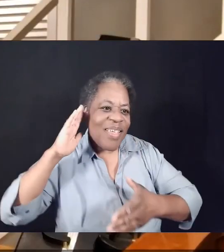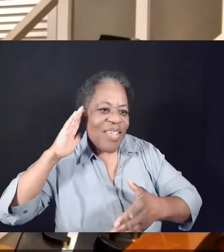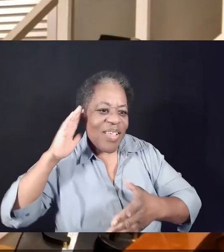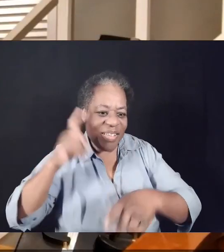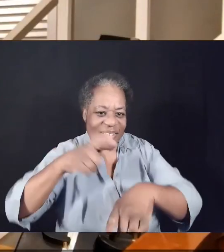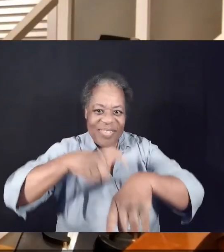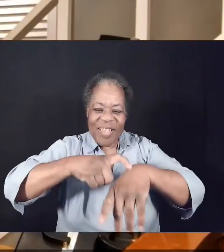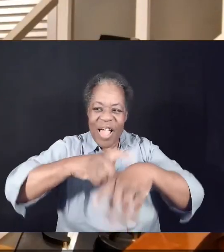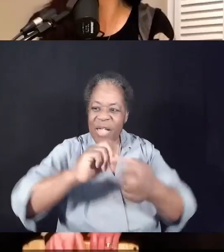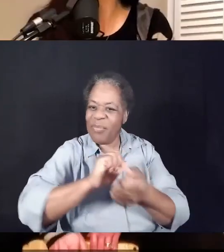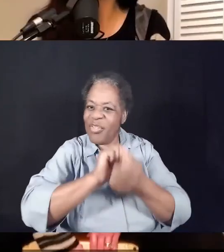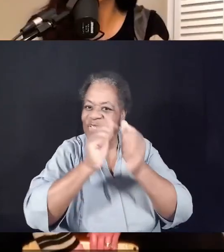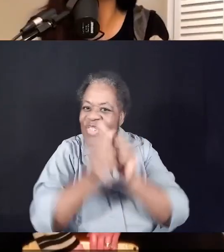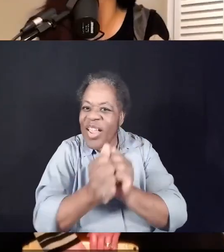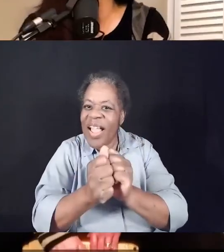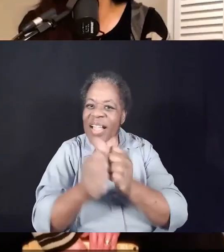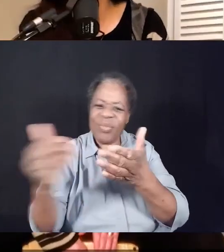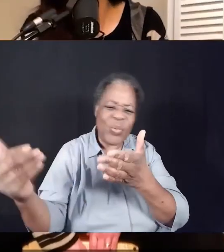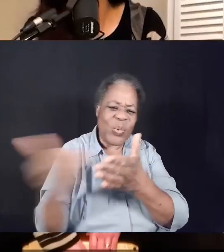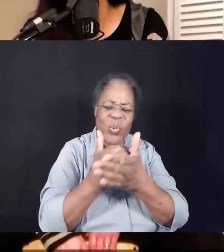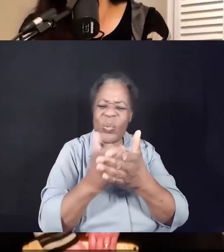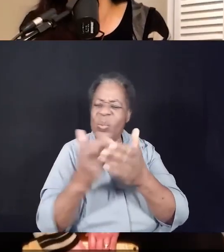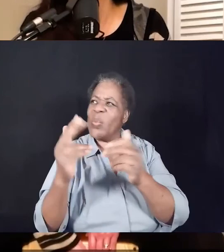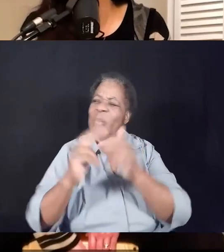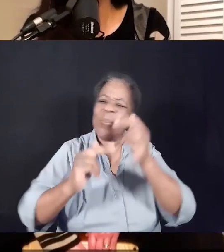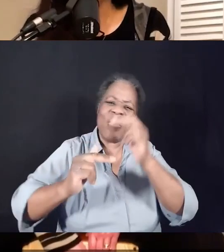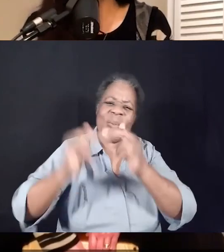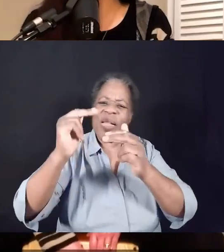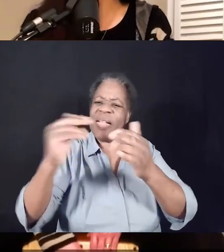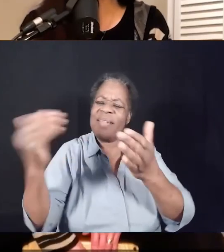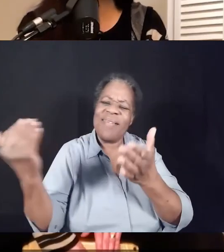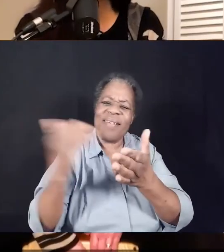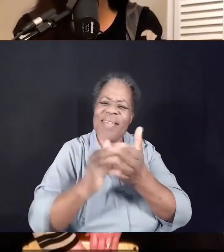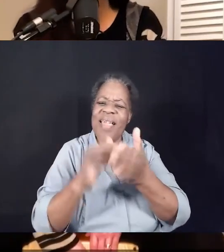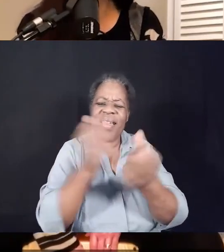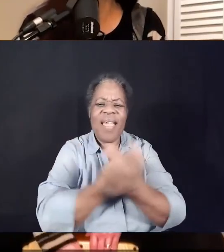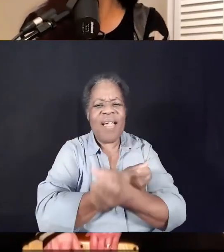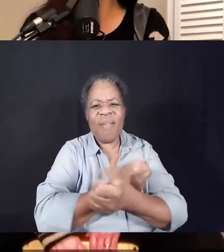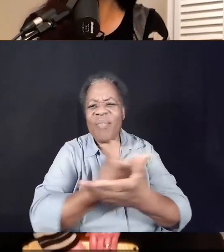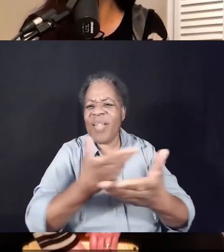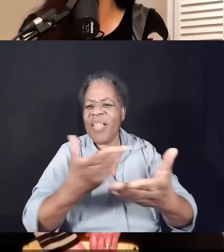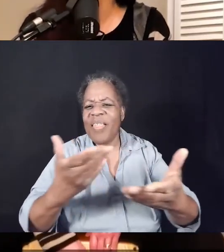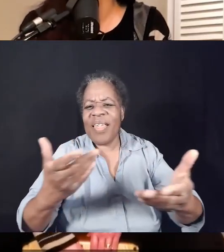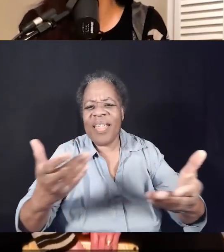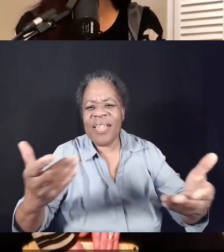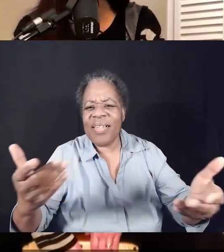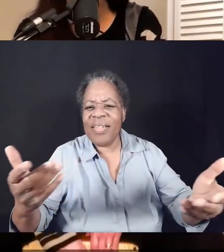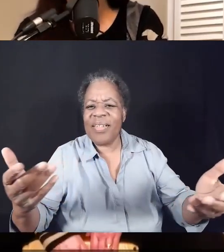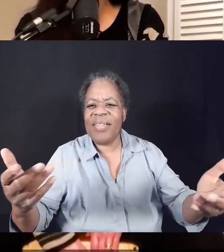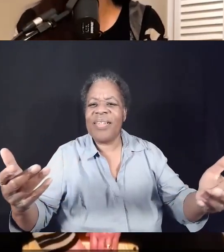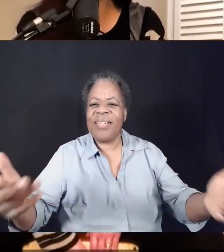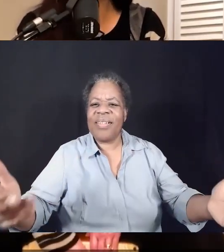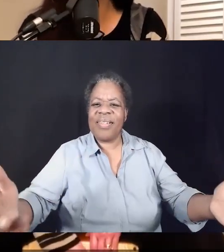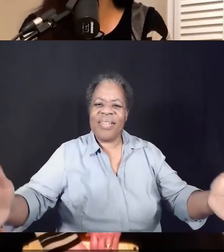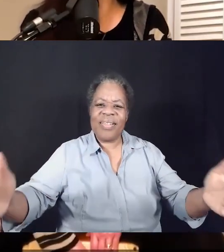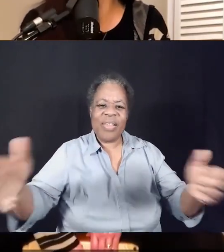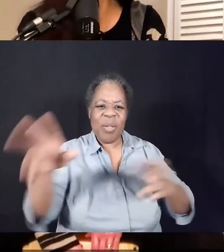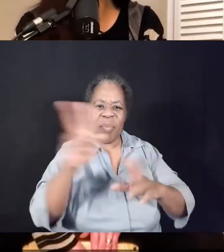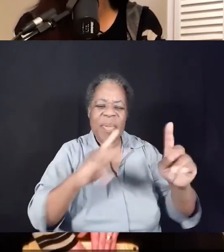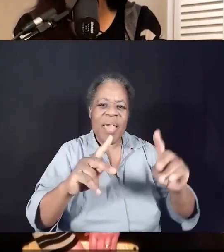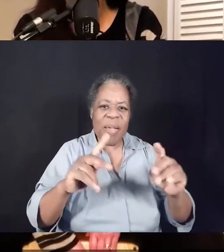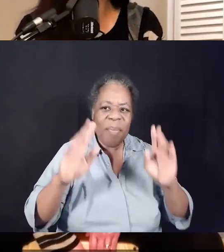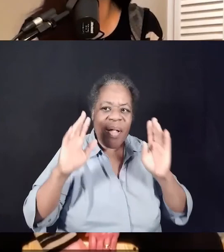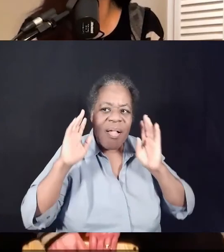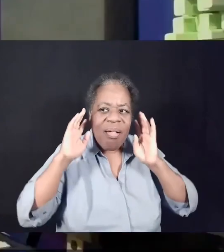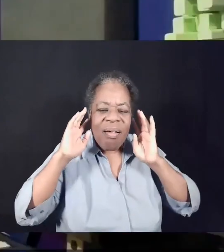season's changing, he's rebuilding everything, every day. Listen for the people